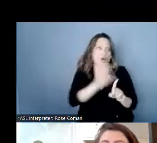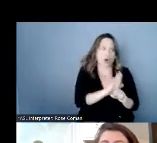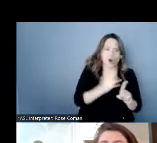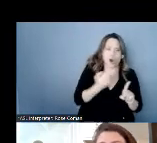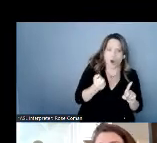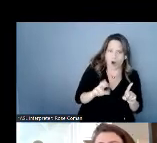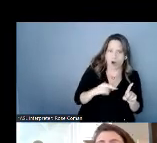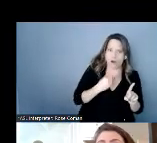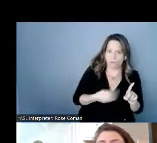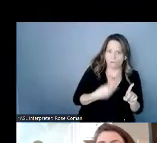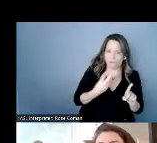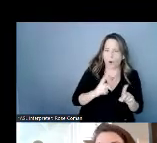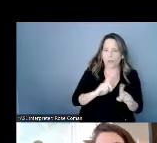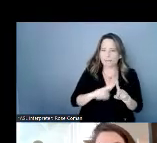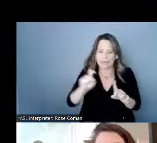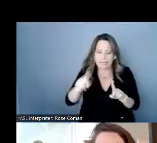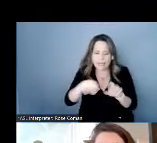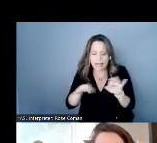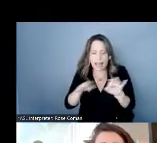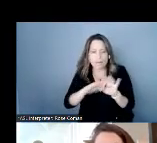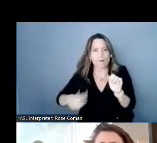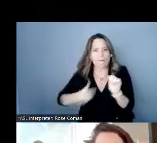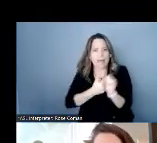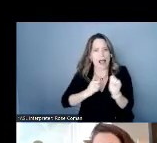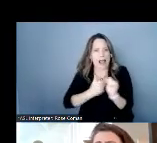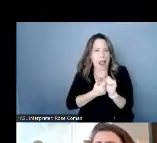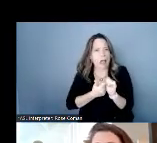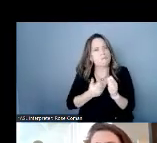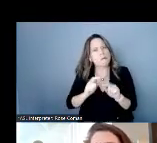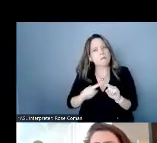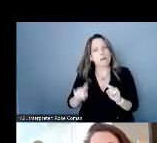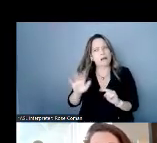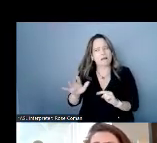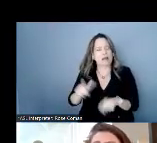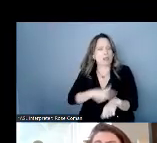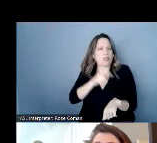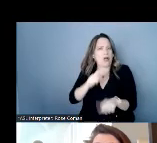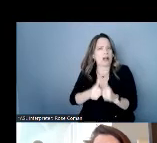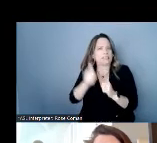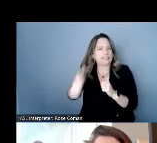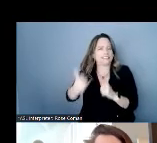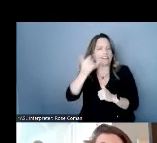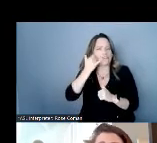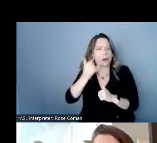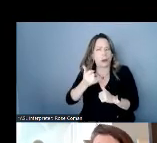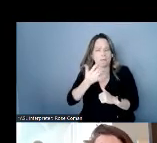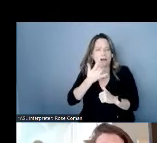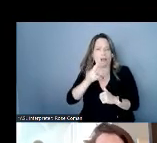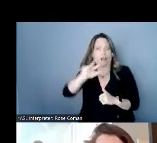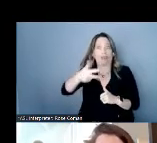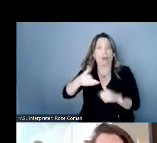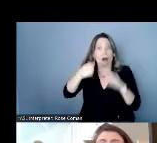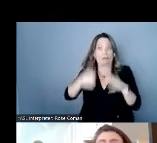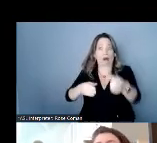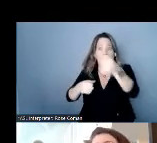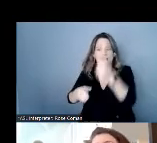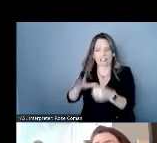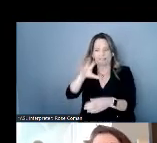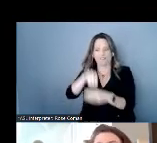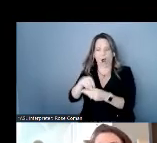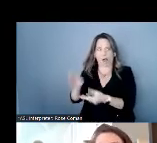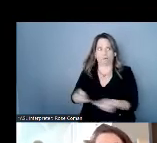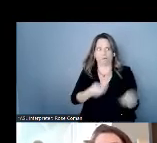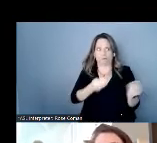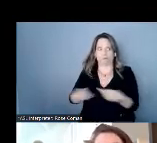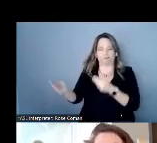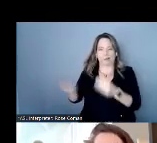that he didn't understand but for those long-distance phone calls his preference is not to have another human on the line even though he understood it was secure and confidential he just